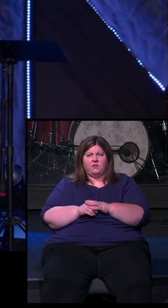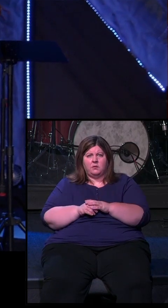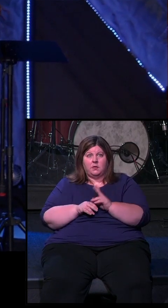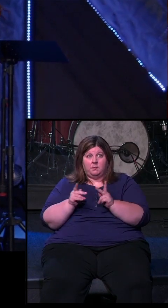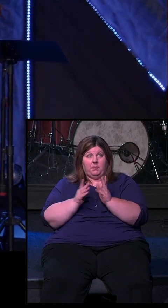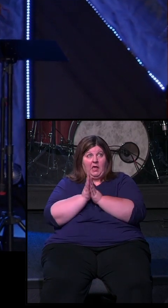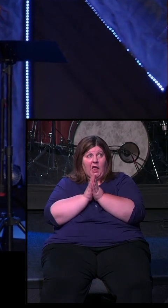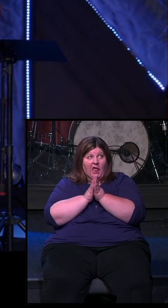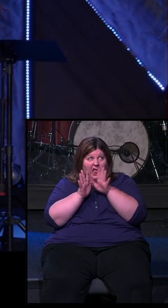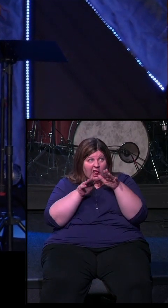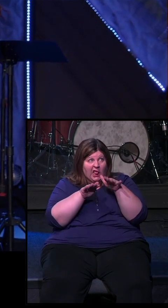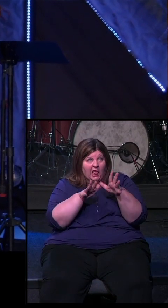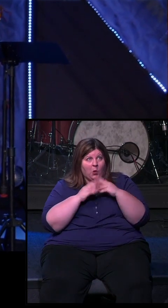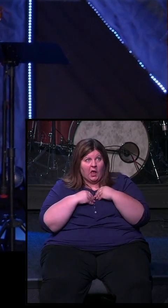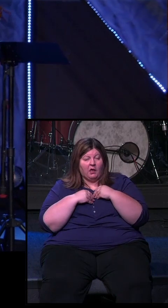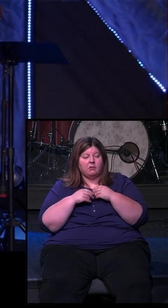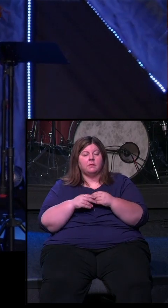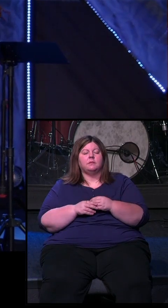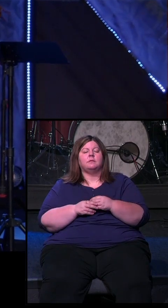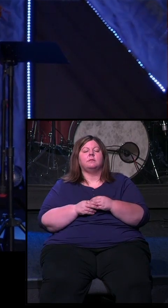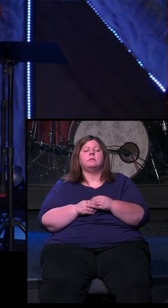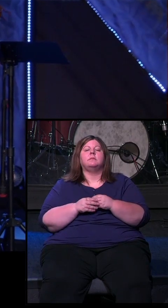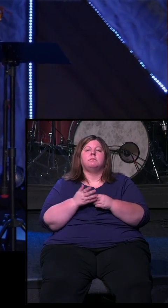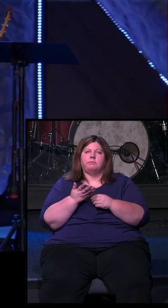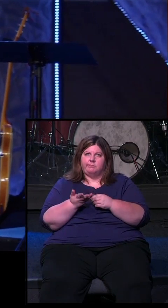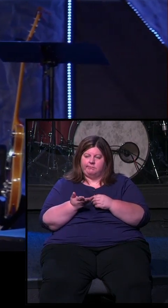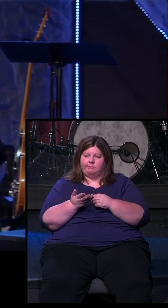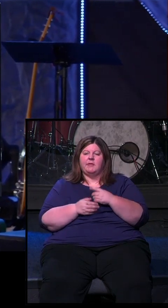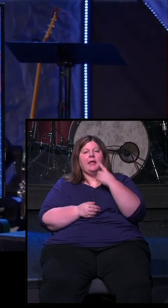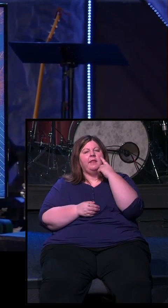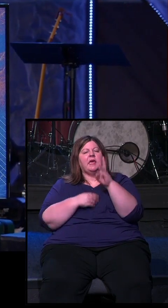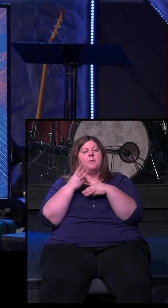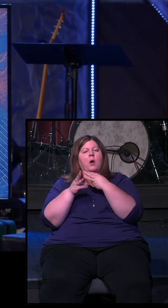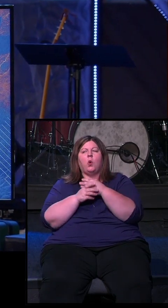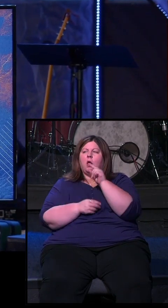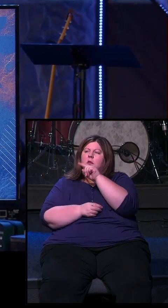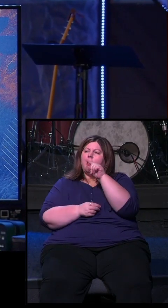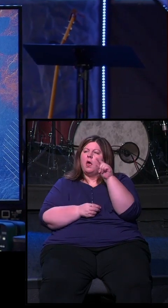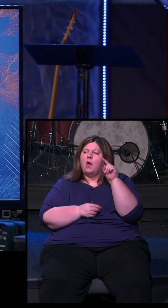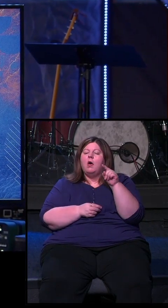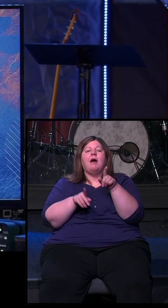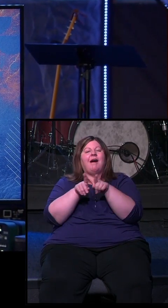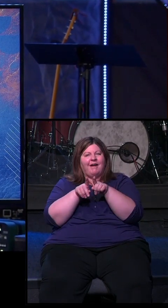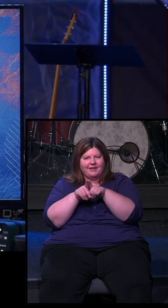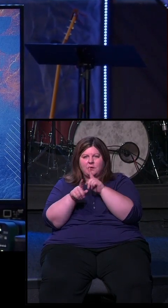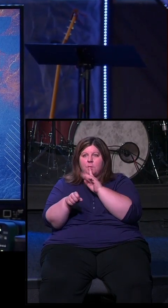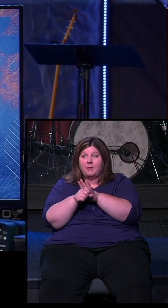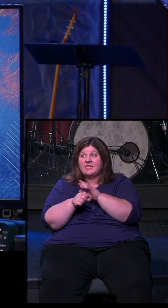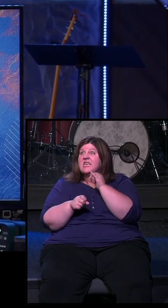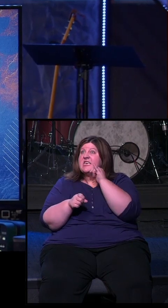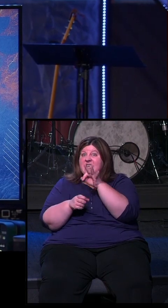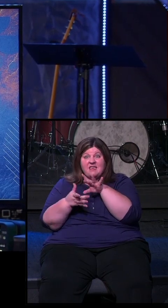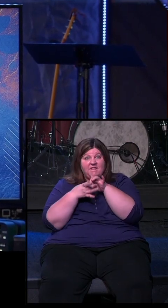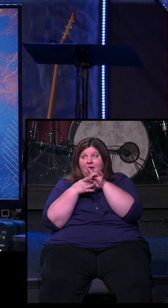I want you to think about all the other things in our world that make similar promises to us. If you invest in